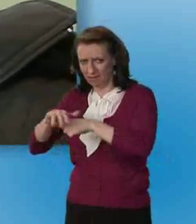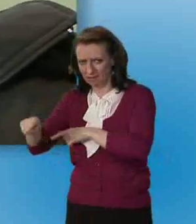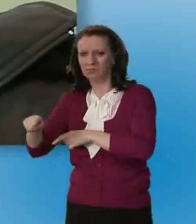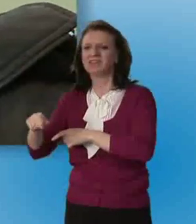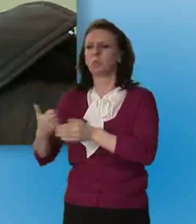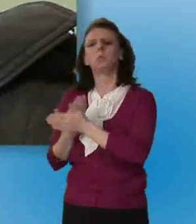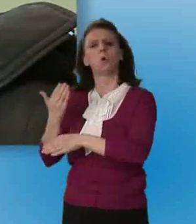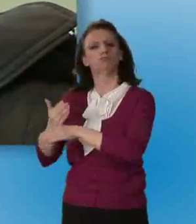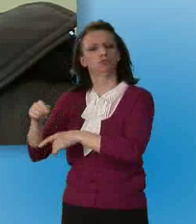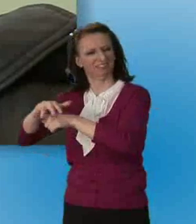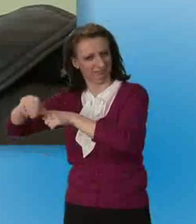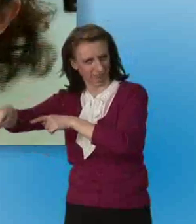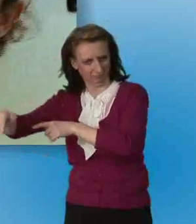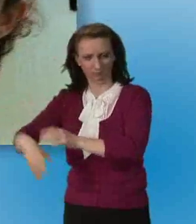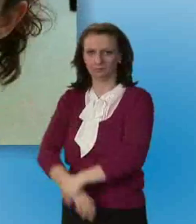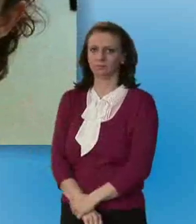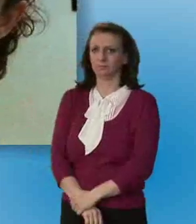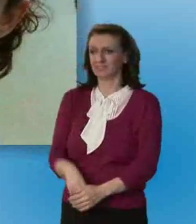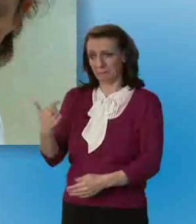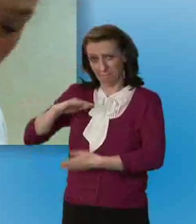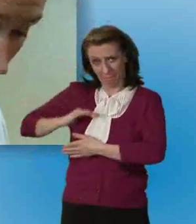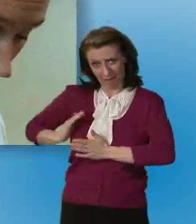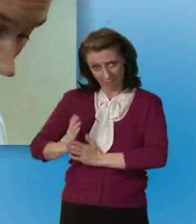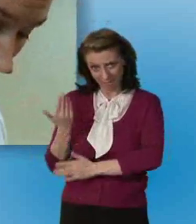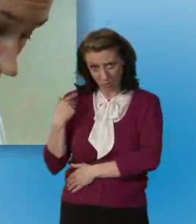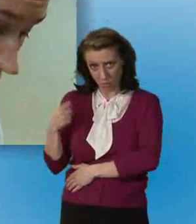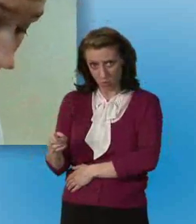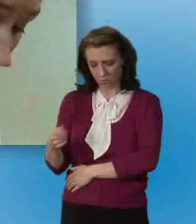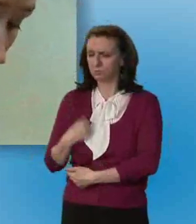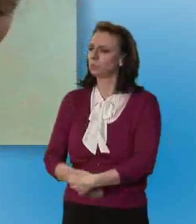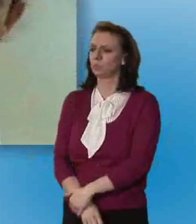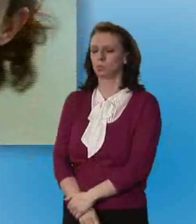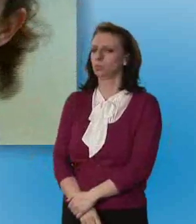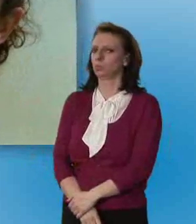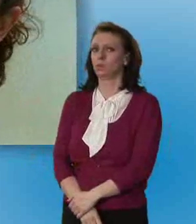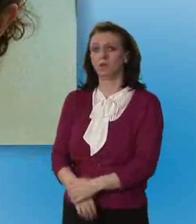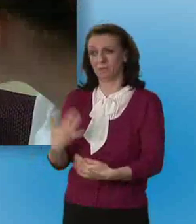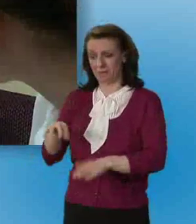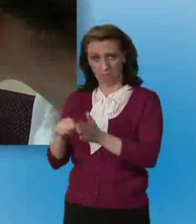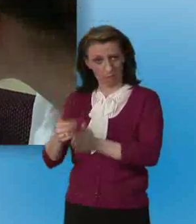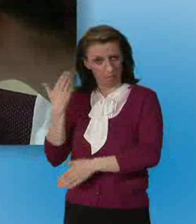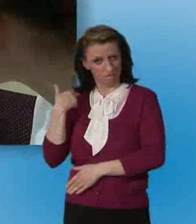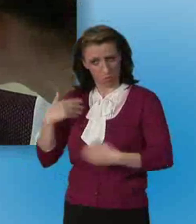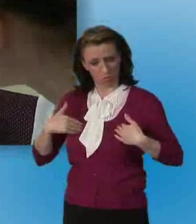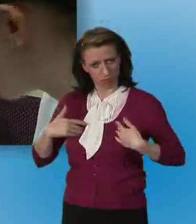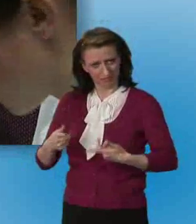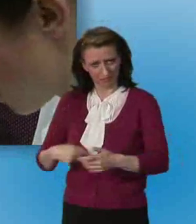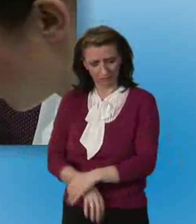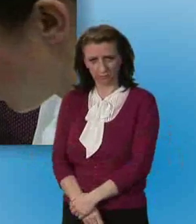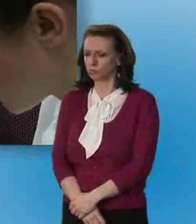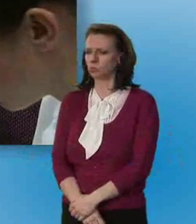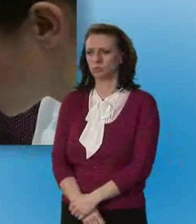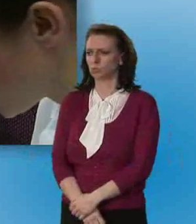New practice. And have you ever had a mammogram done before? No. Have you ever had any problems in the past with your breasts? No.